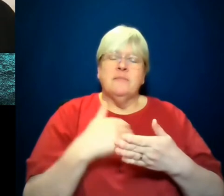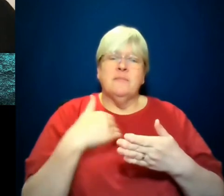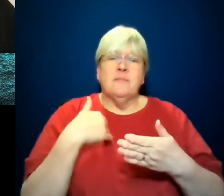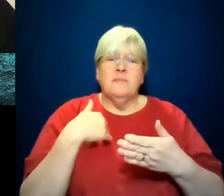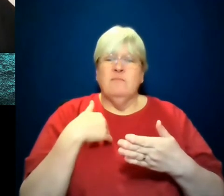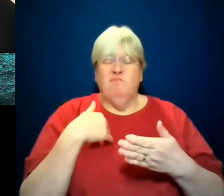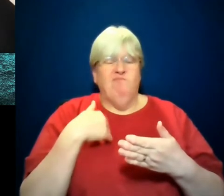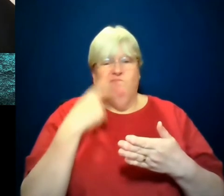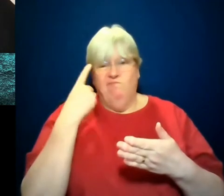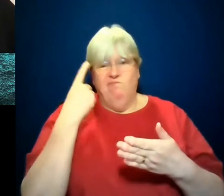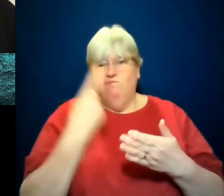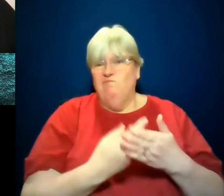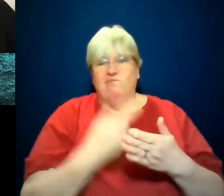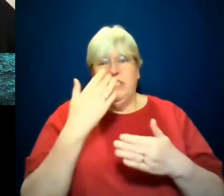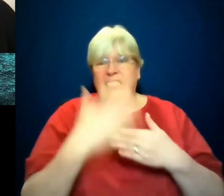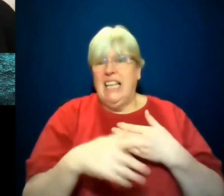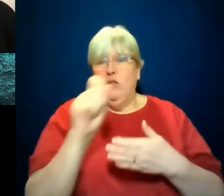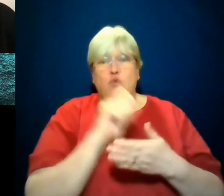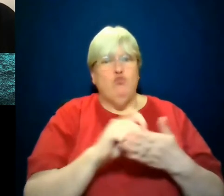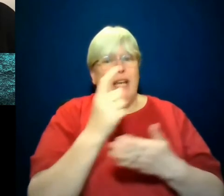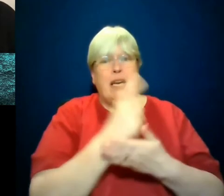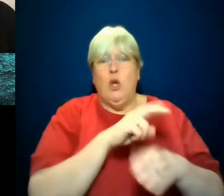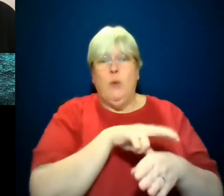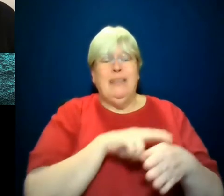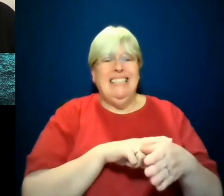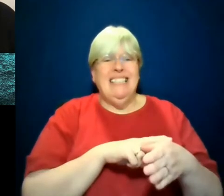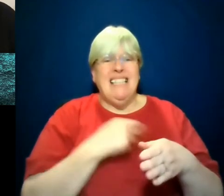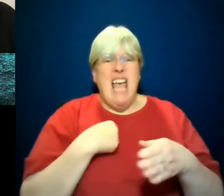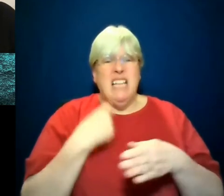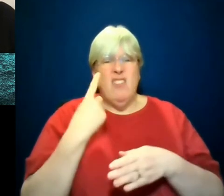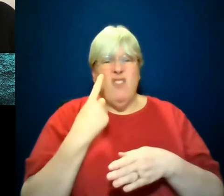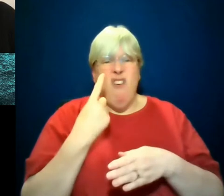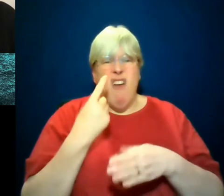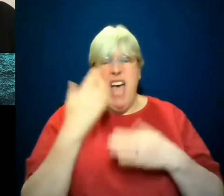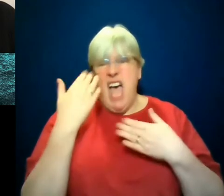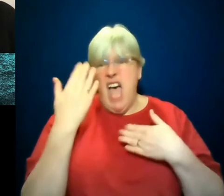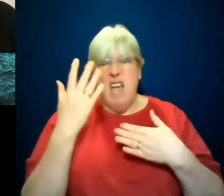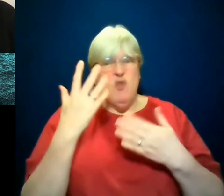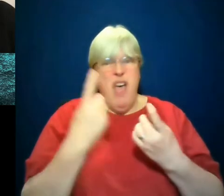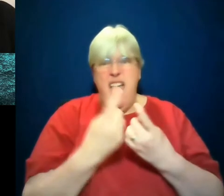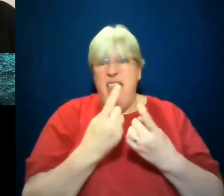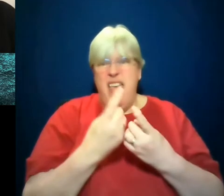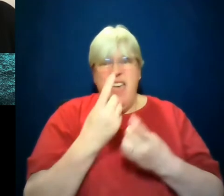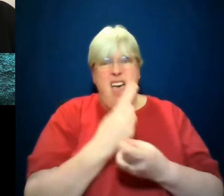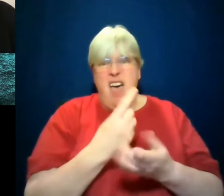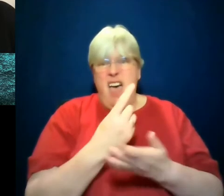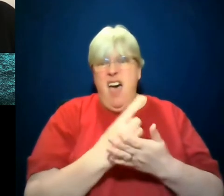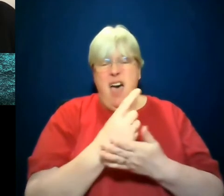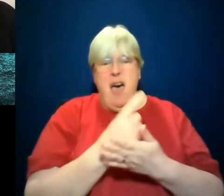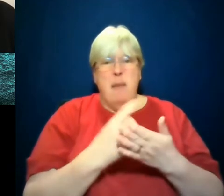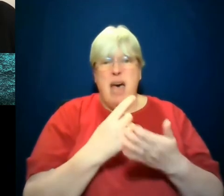never write a police officer. I just thought, I don't know, what do I know about police? And I don't see the world through an establishment lens. Um,